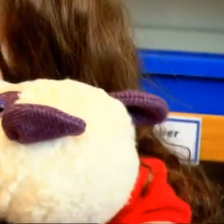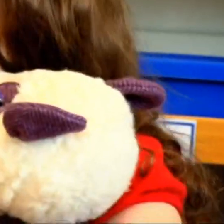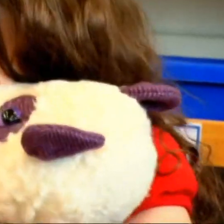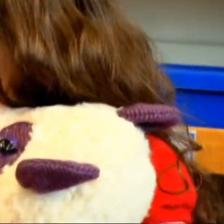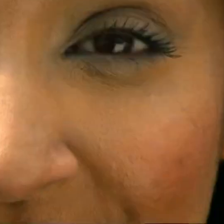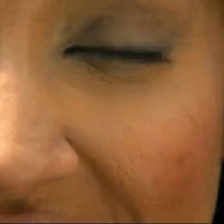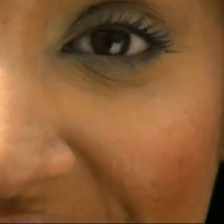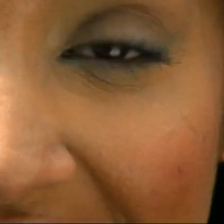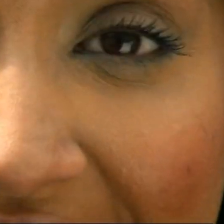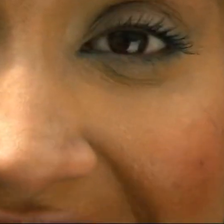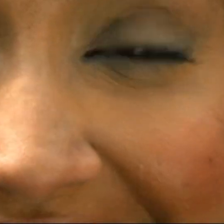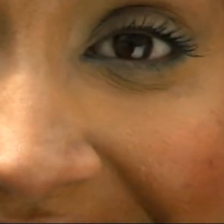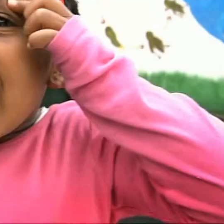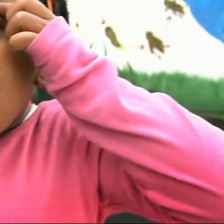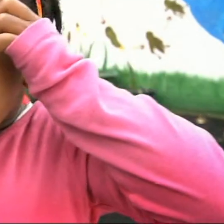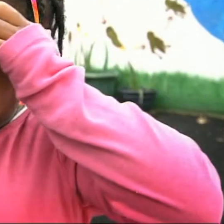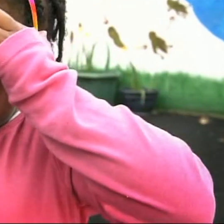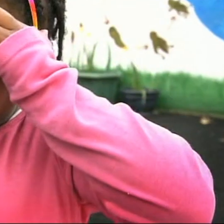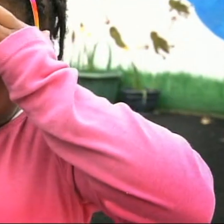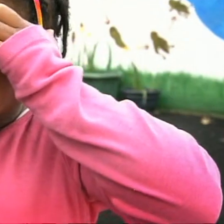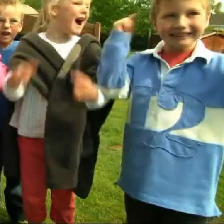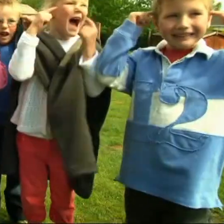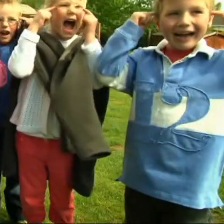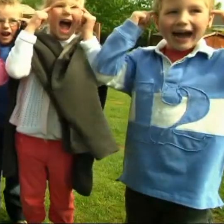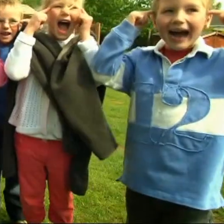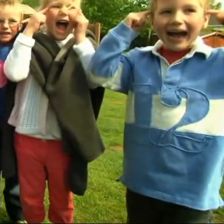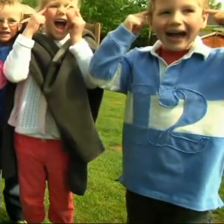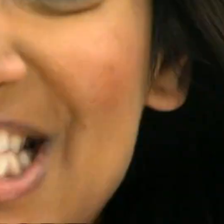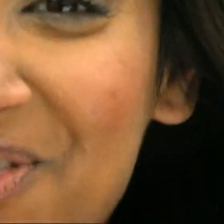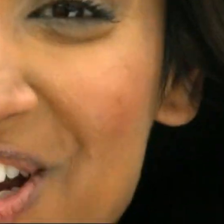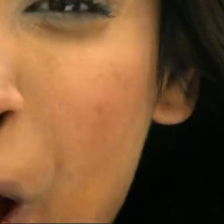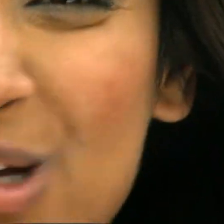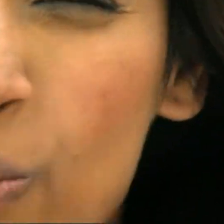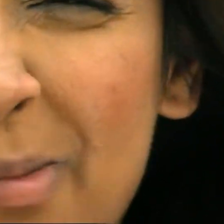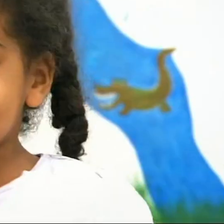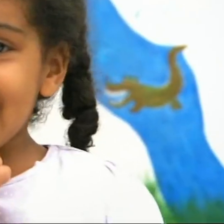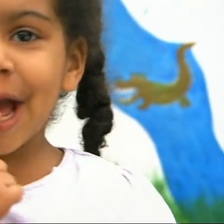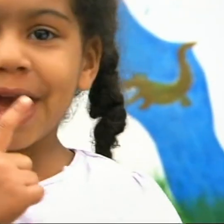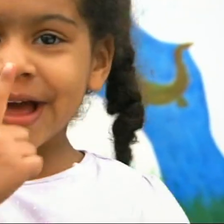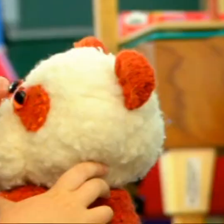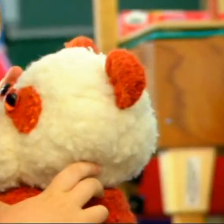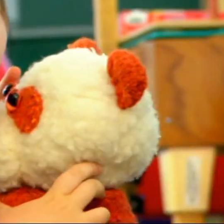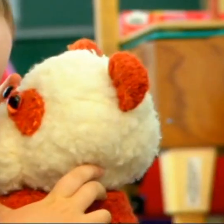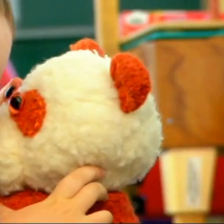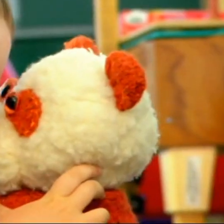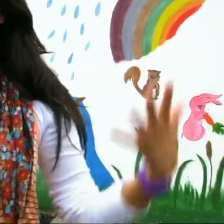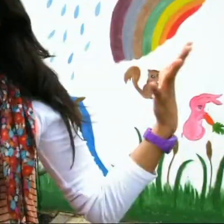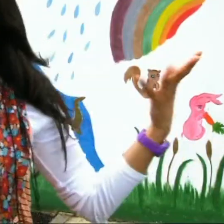meet Different eyes A different nose Look